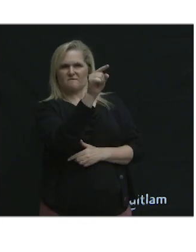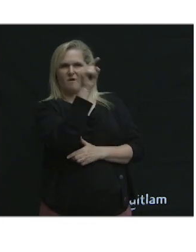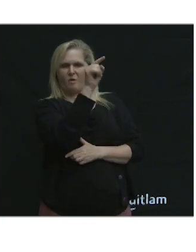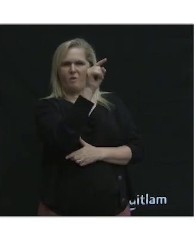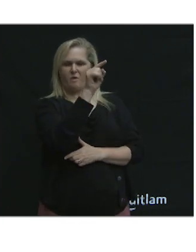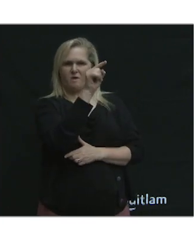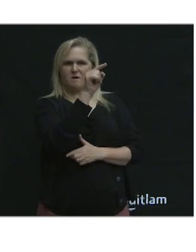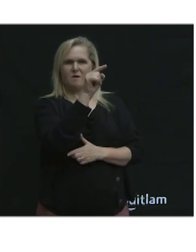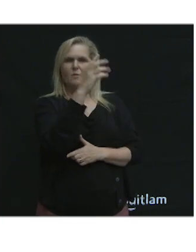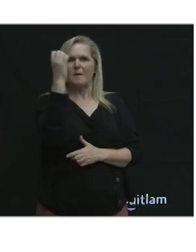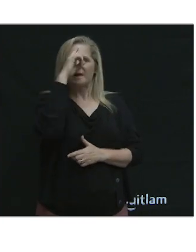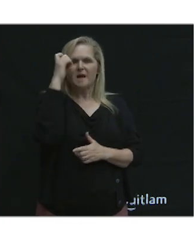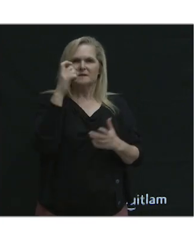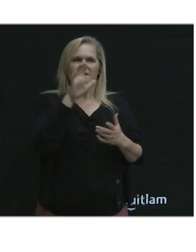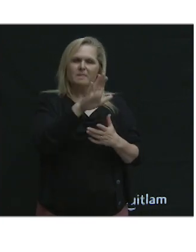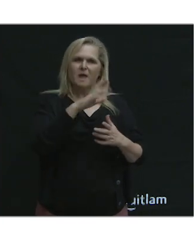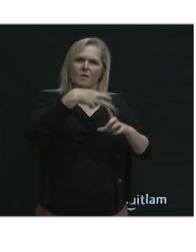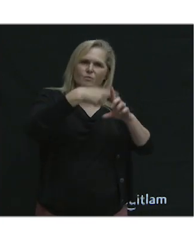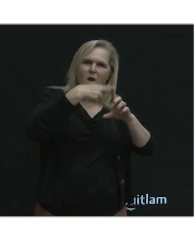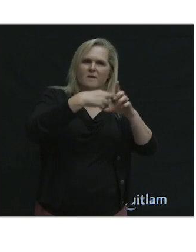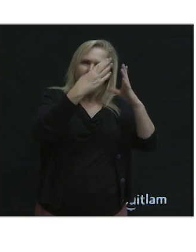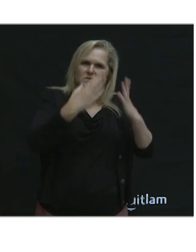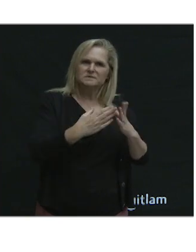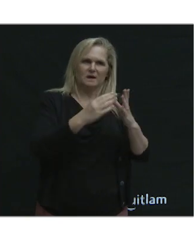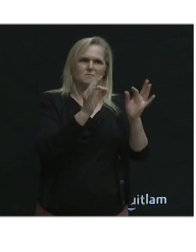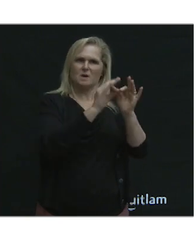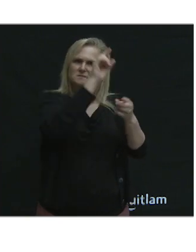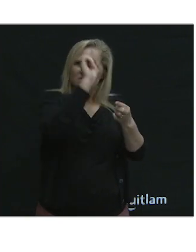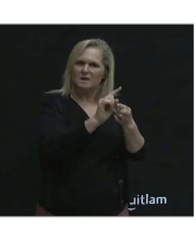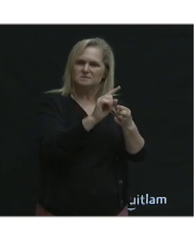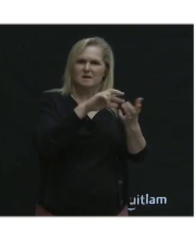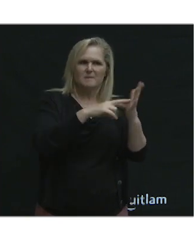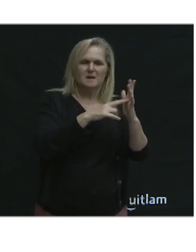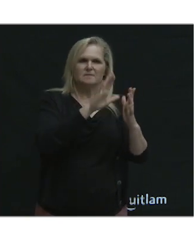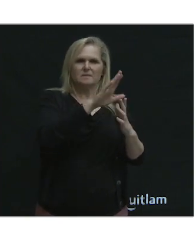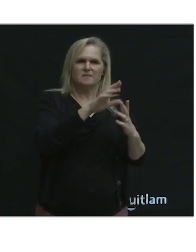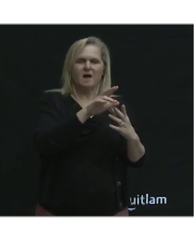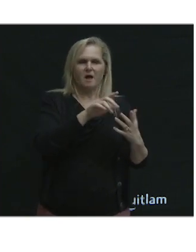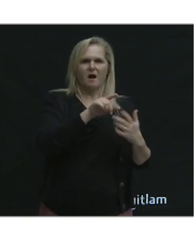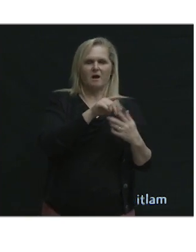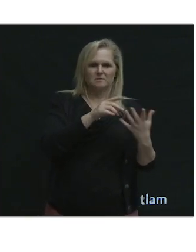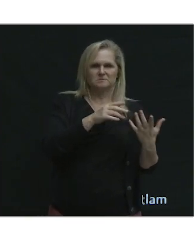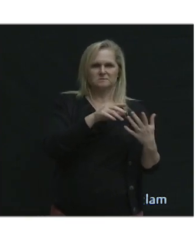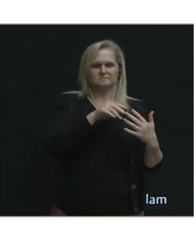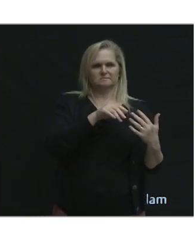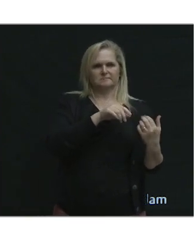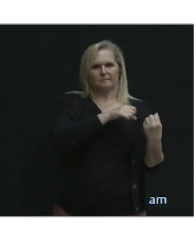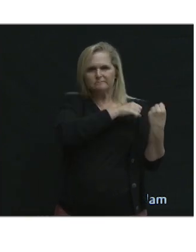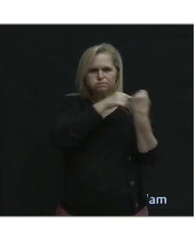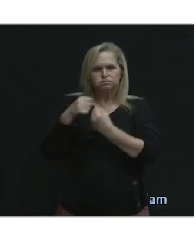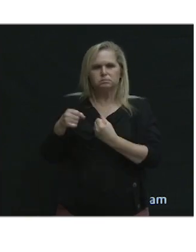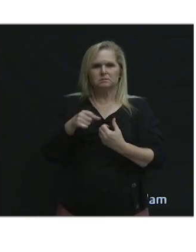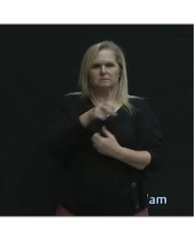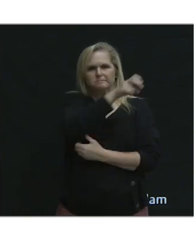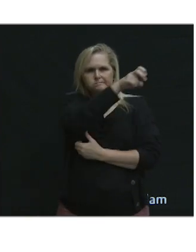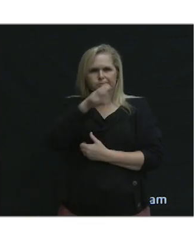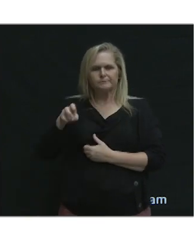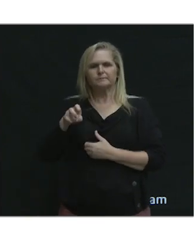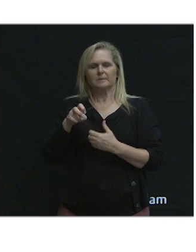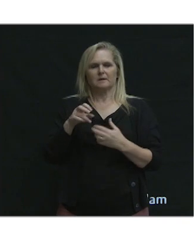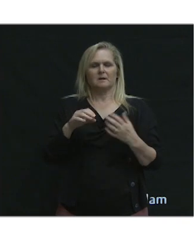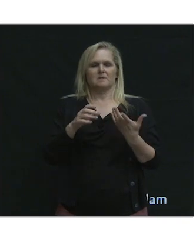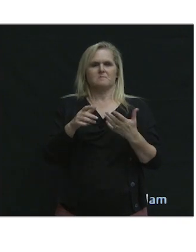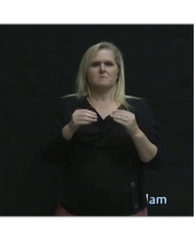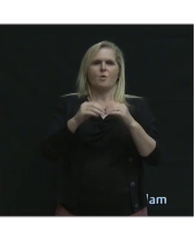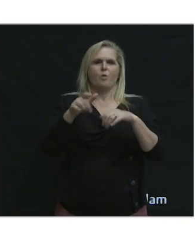less expensive housing may be available. And that would mean longer commute and paying up to three zone bus